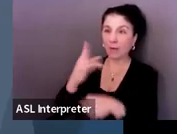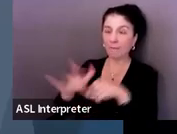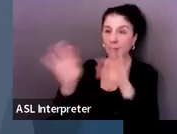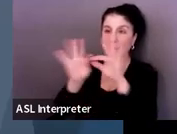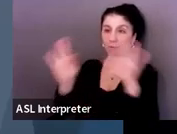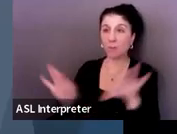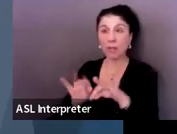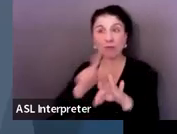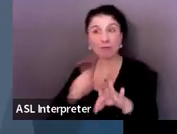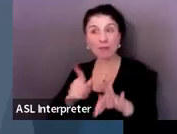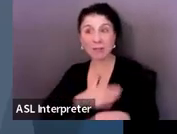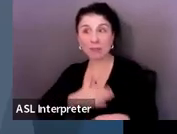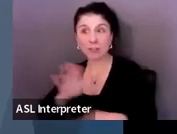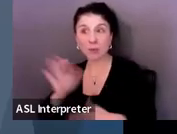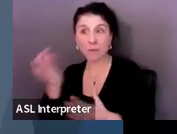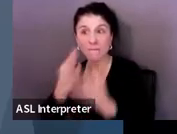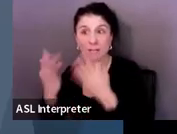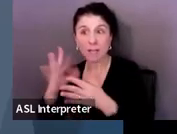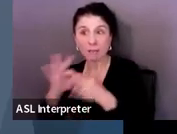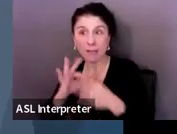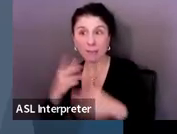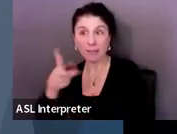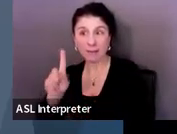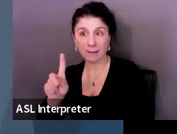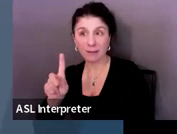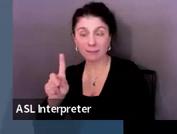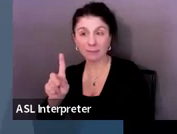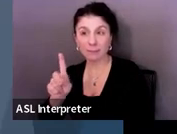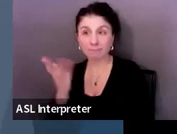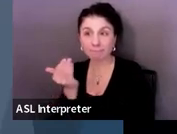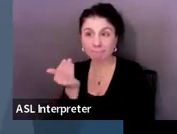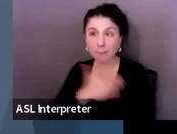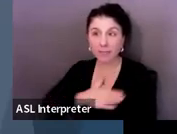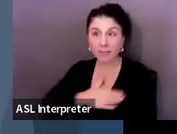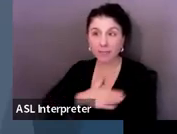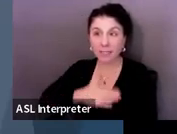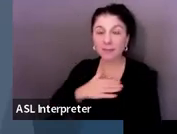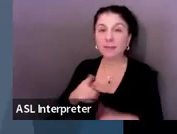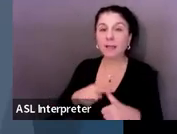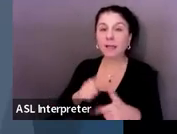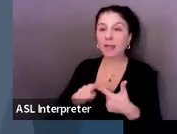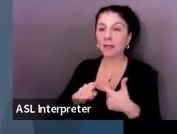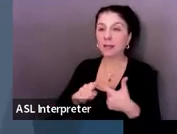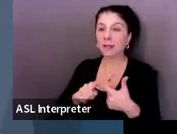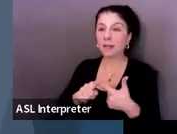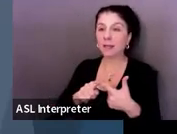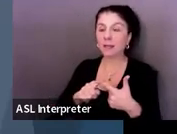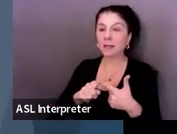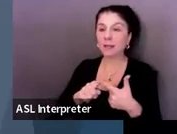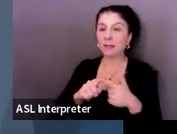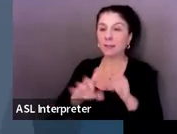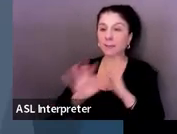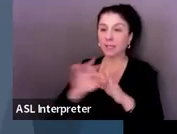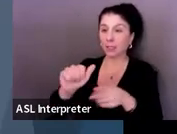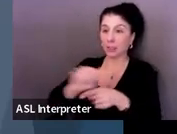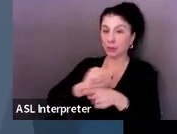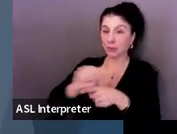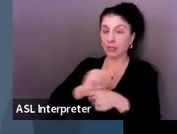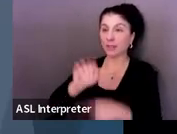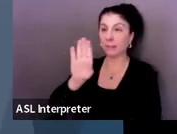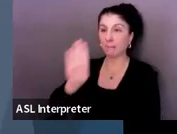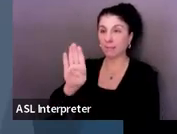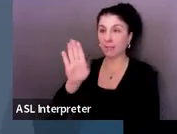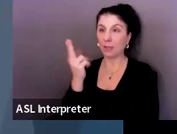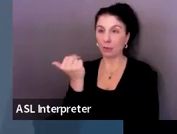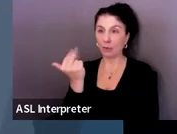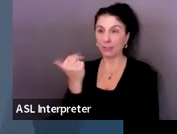on our professional development. And then you will be asked to select a training. Today's training is the B13 training.